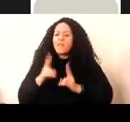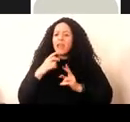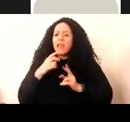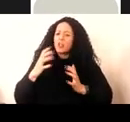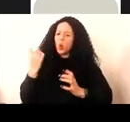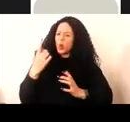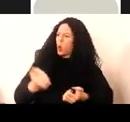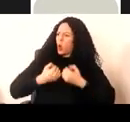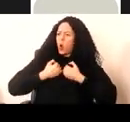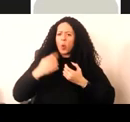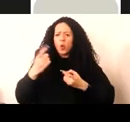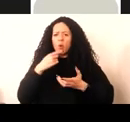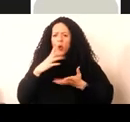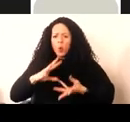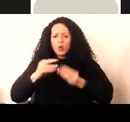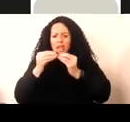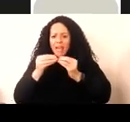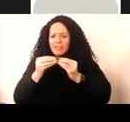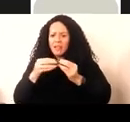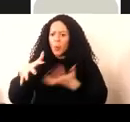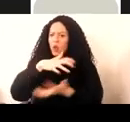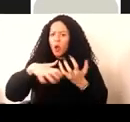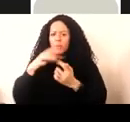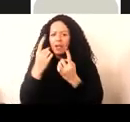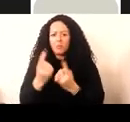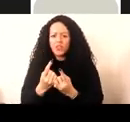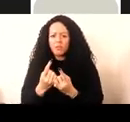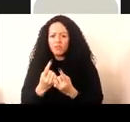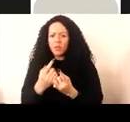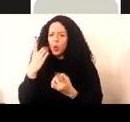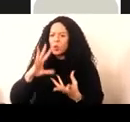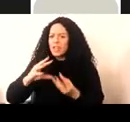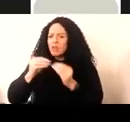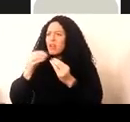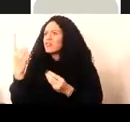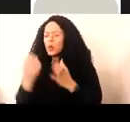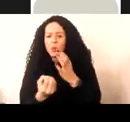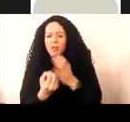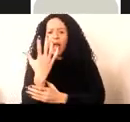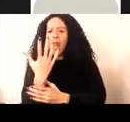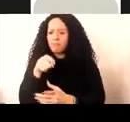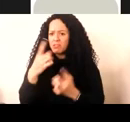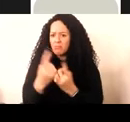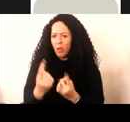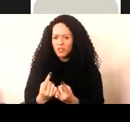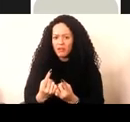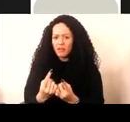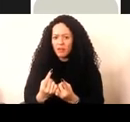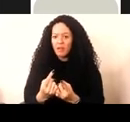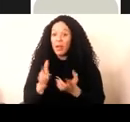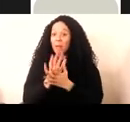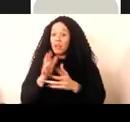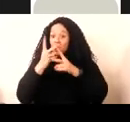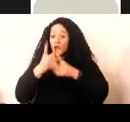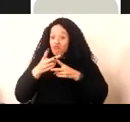role of the user as creator or developer of such objects. All of which also asks for new forms of curatorial activity